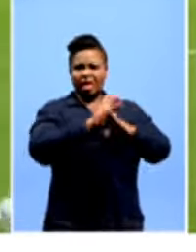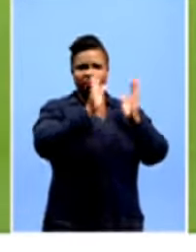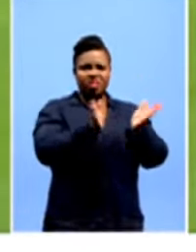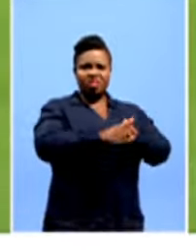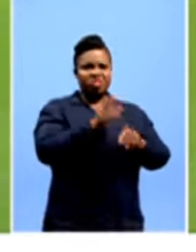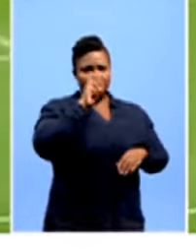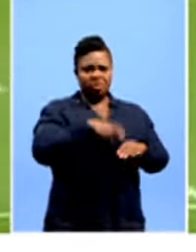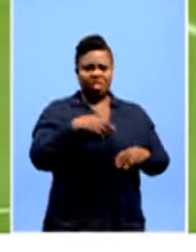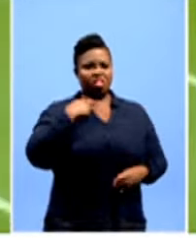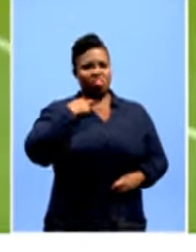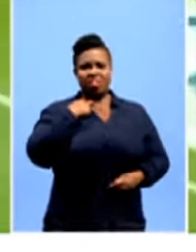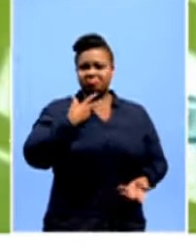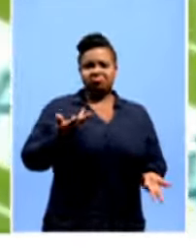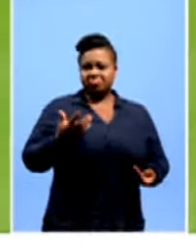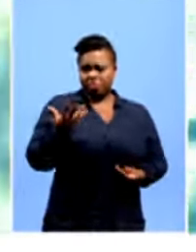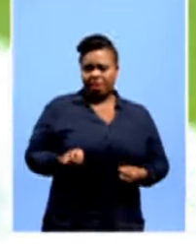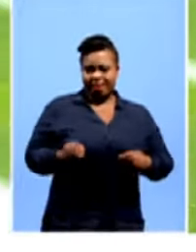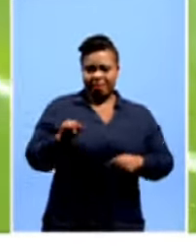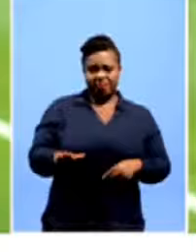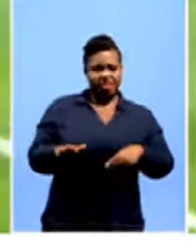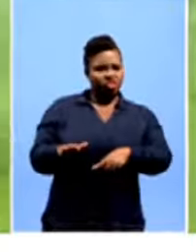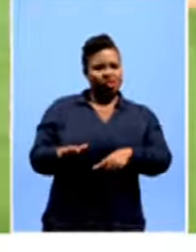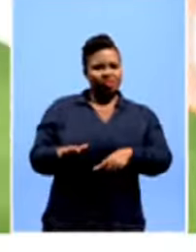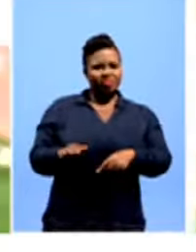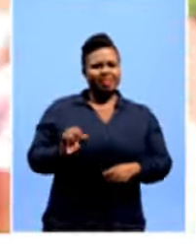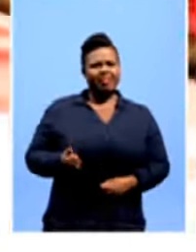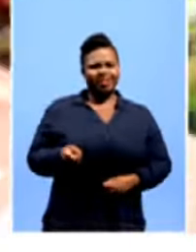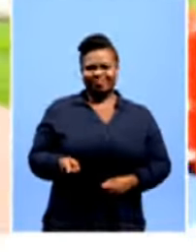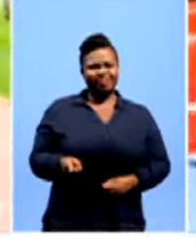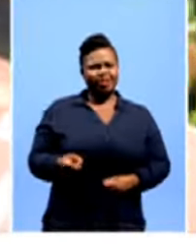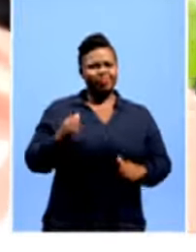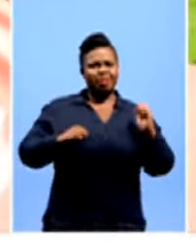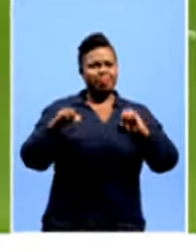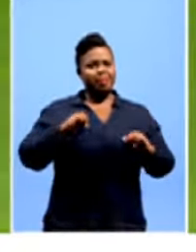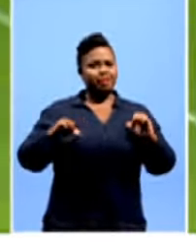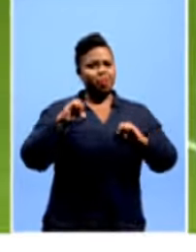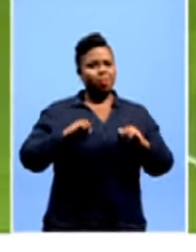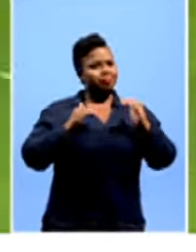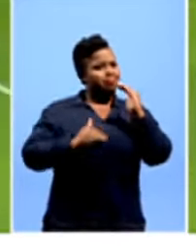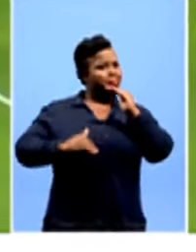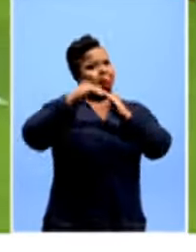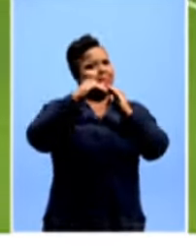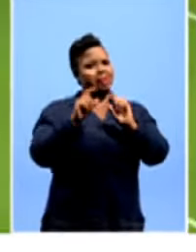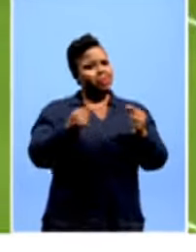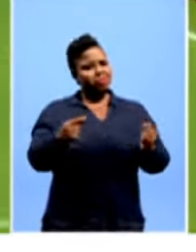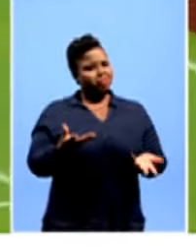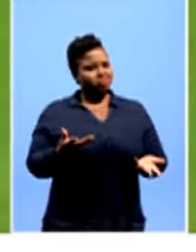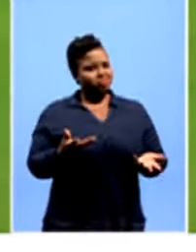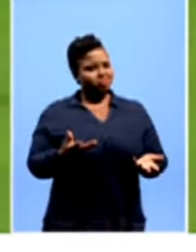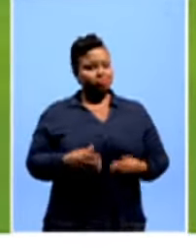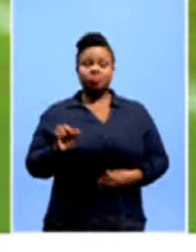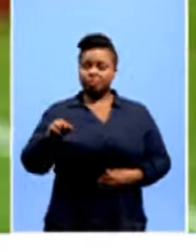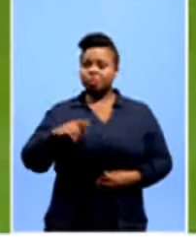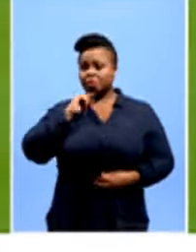to, you know, basically use as a support structure, they will never perform at their optimum level. No, absolutely.